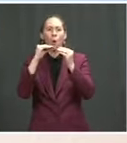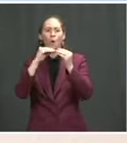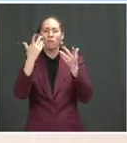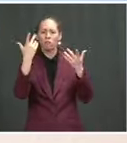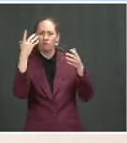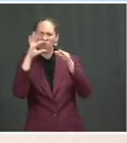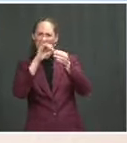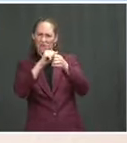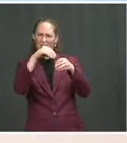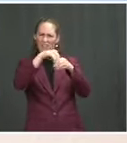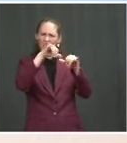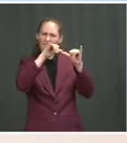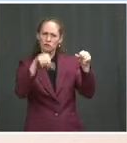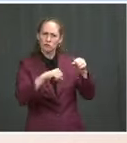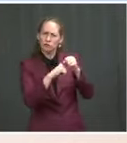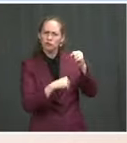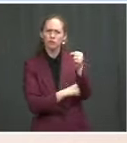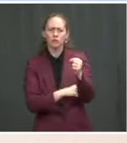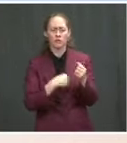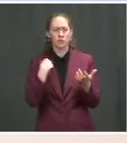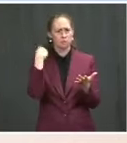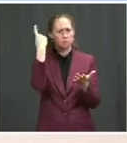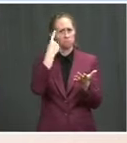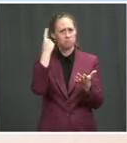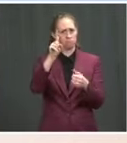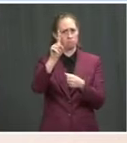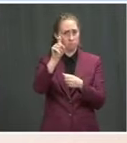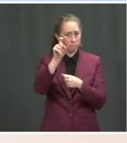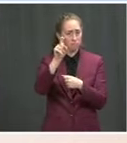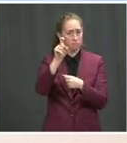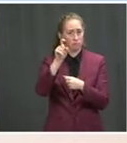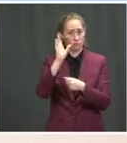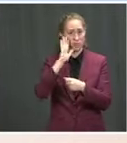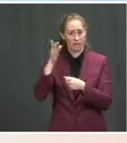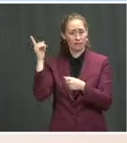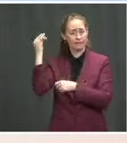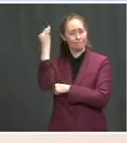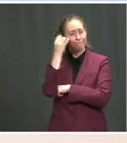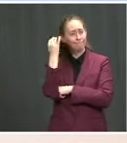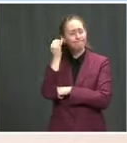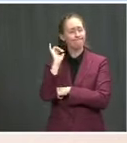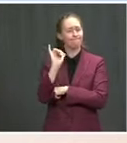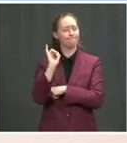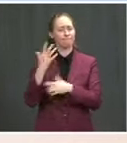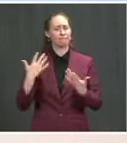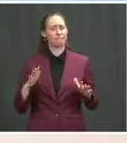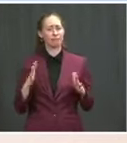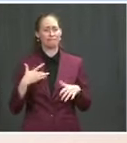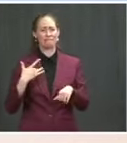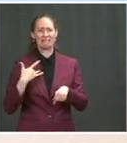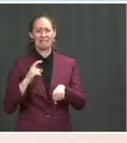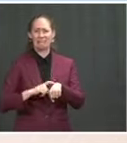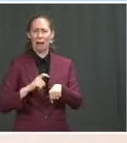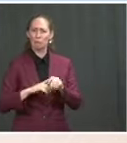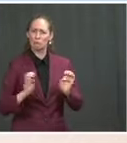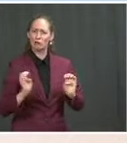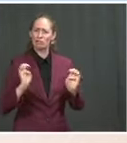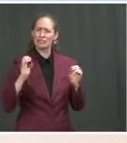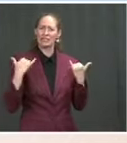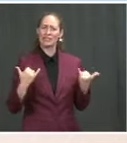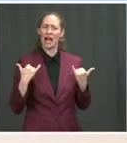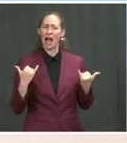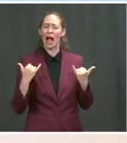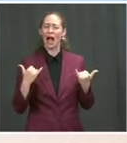point in terms of urgency? Is his mindset at all different after being rather patient in his approach